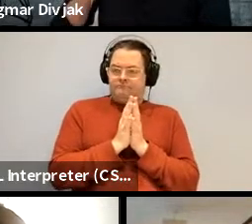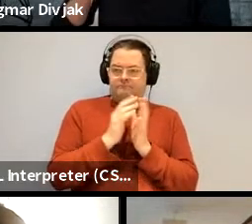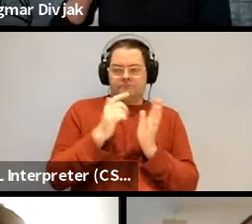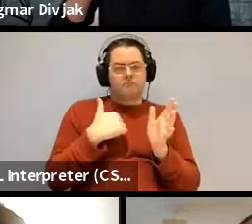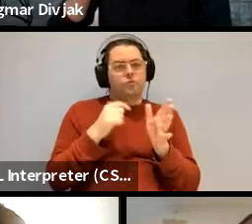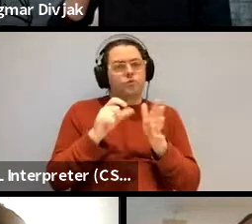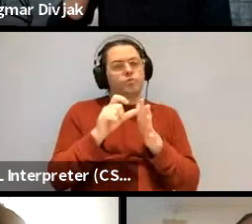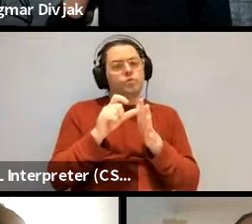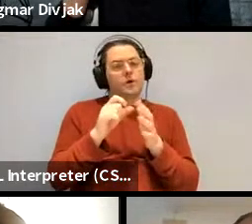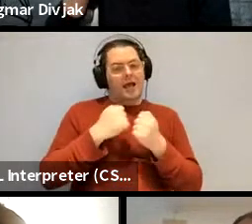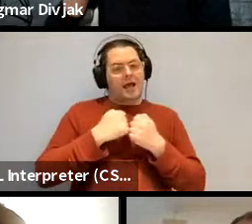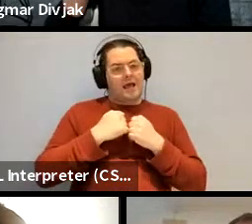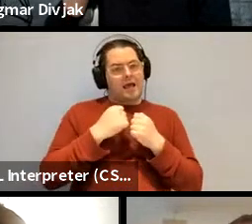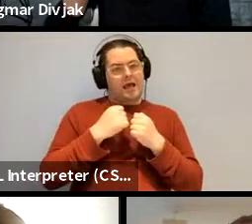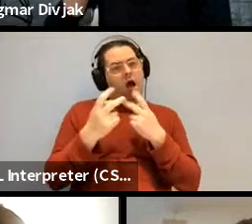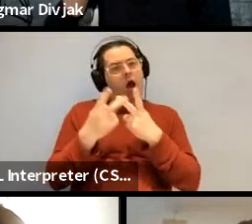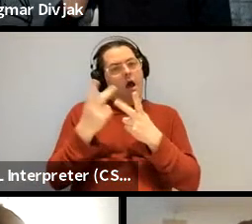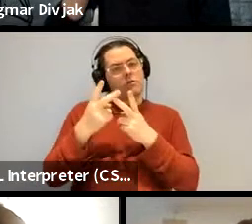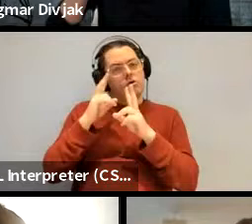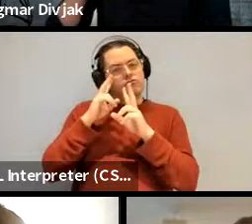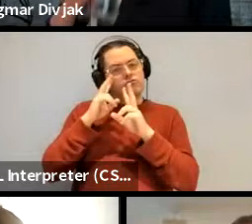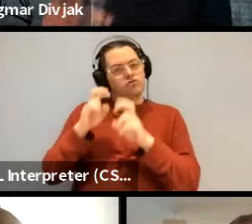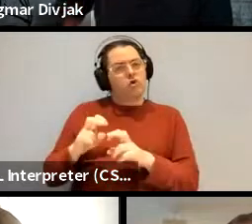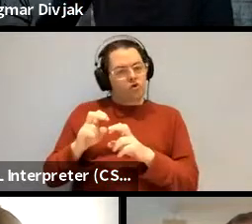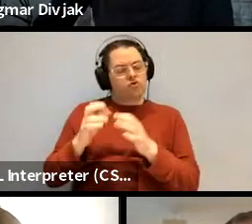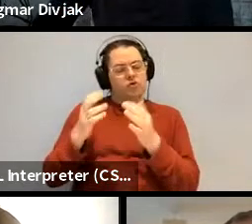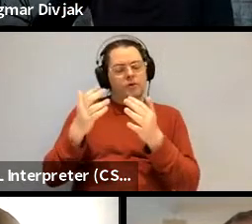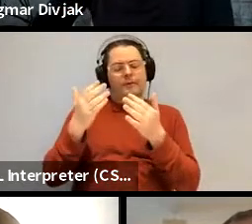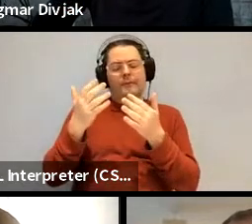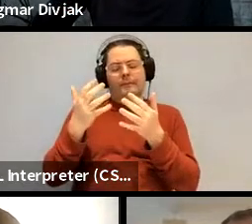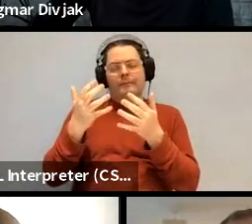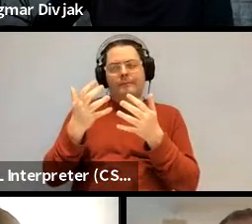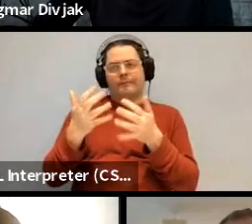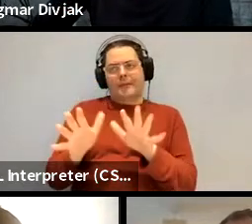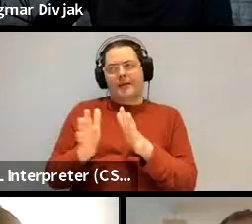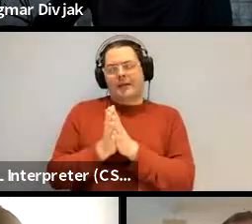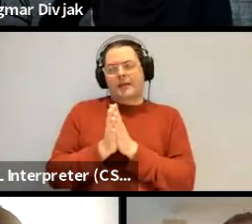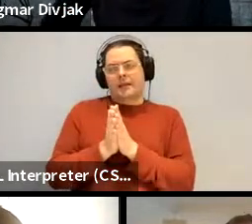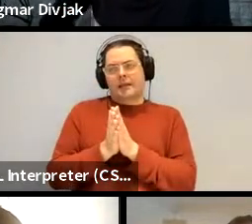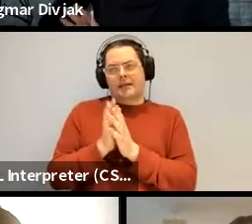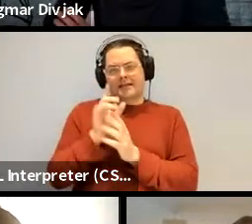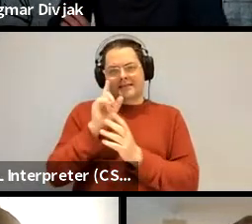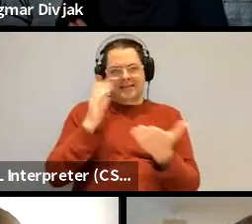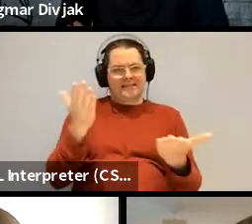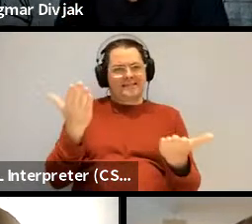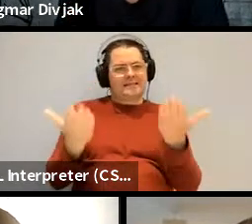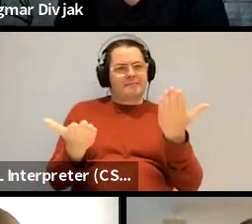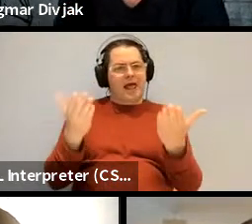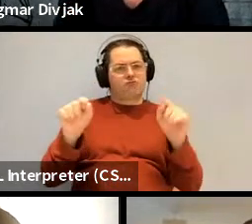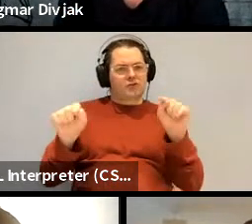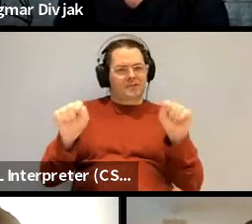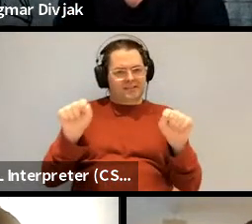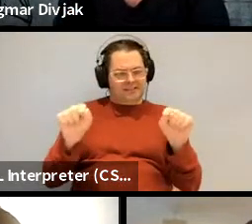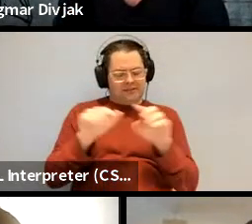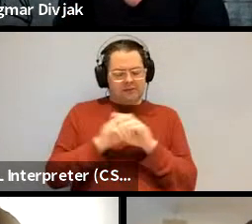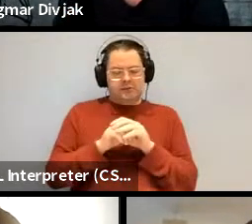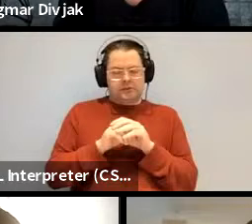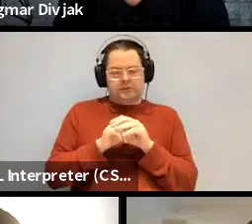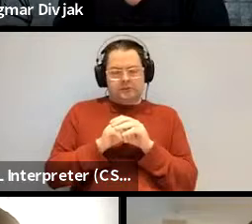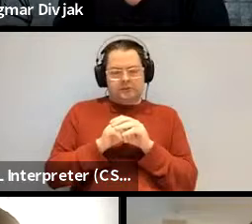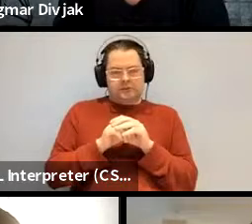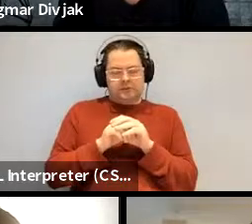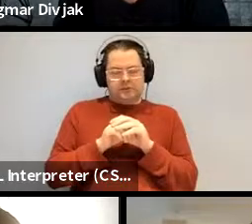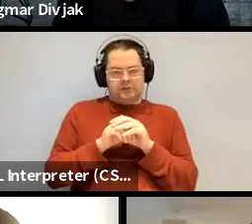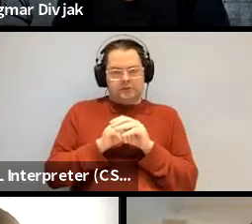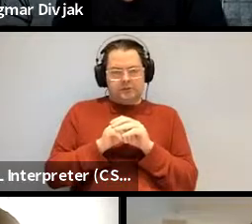in in in other studies is also to look uh similarity as expressed in